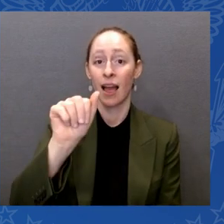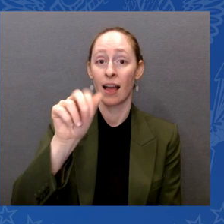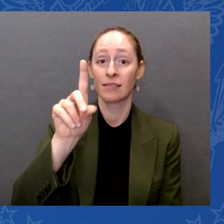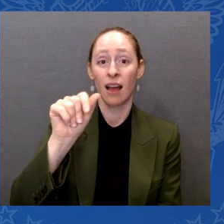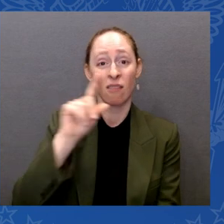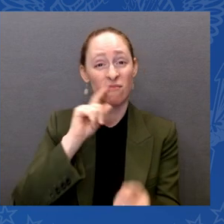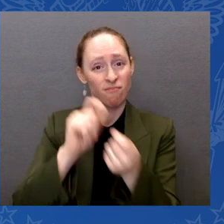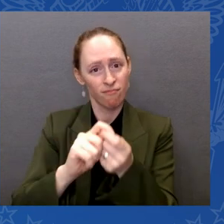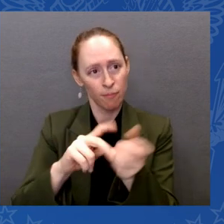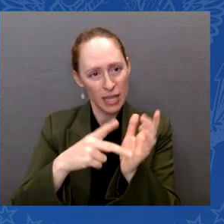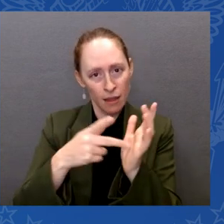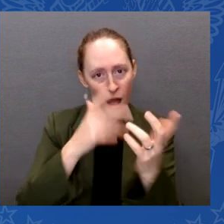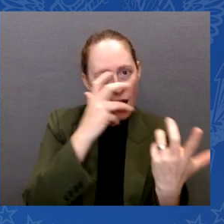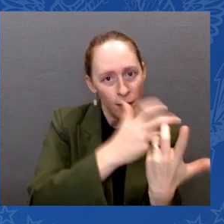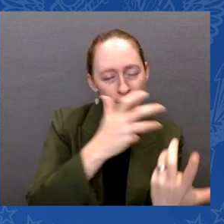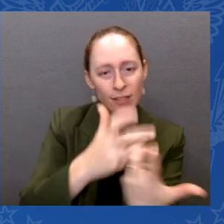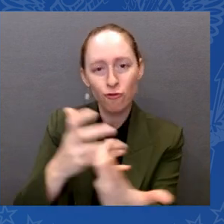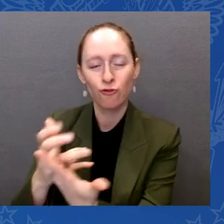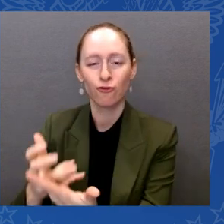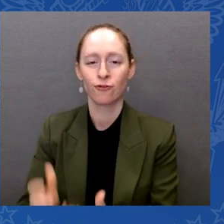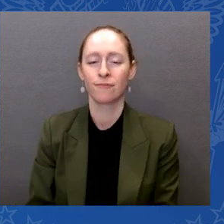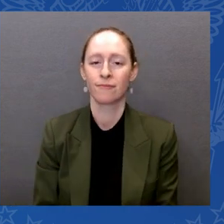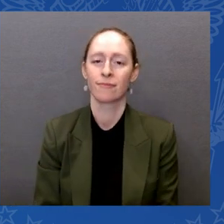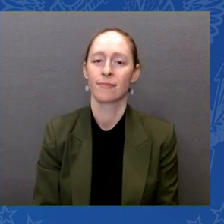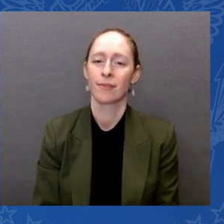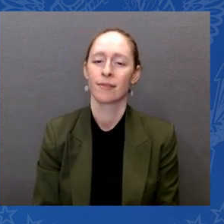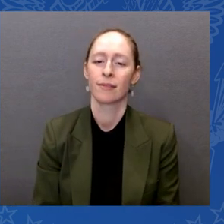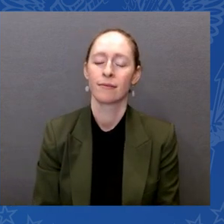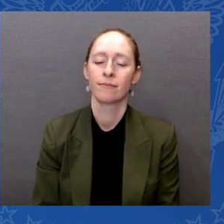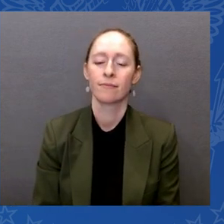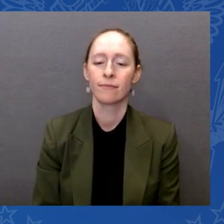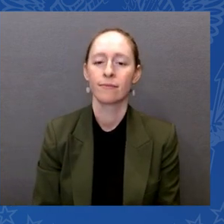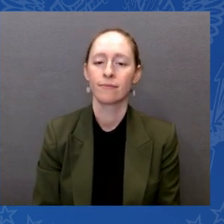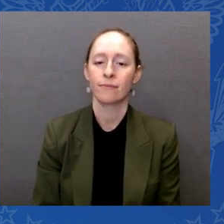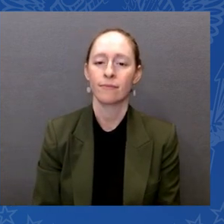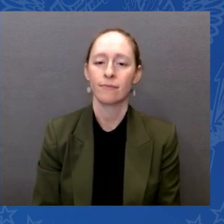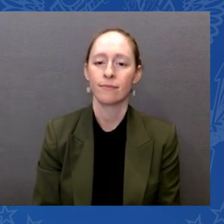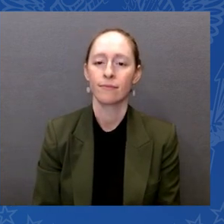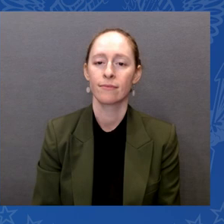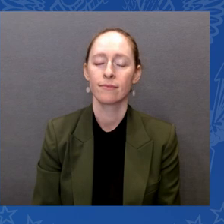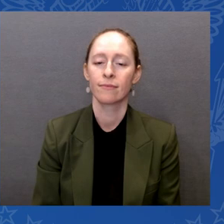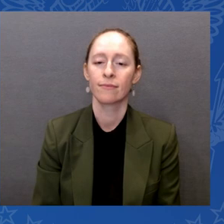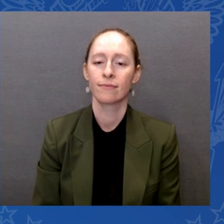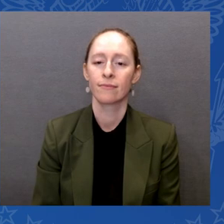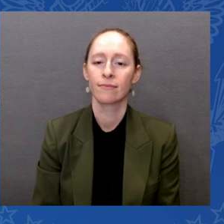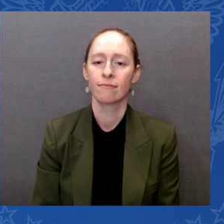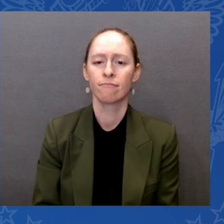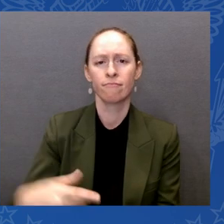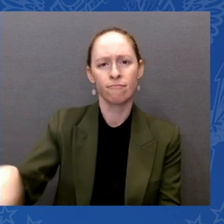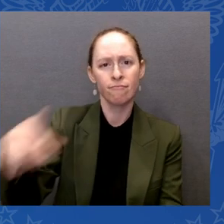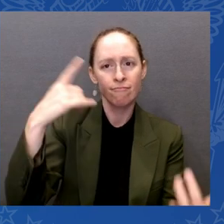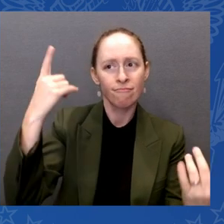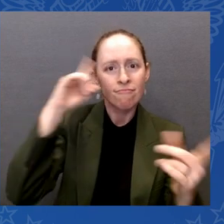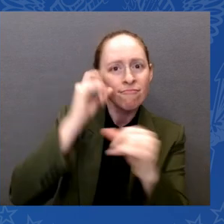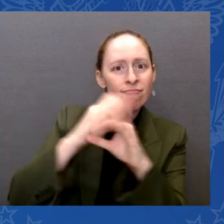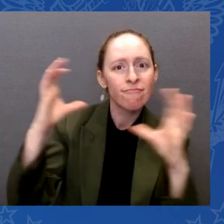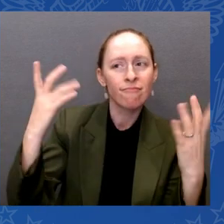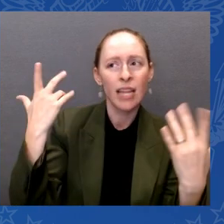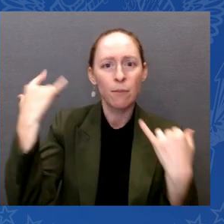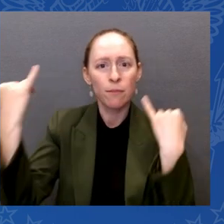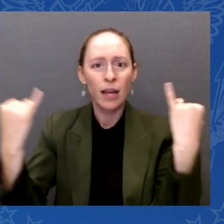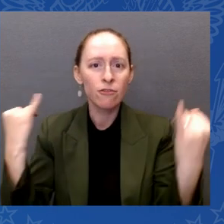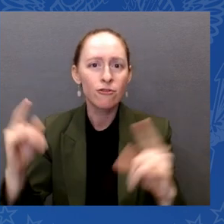goes hand in hand with creativity. Technological advances have given me mobility and independence.